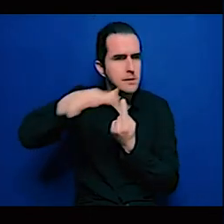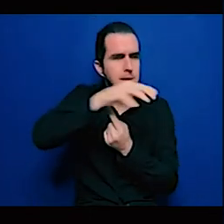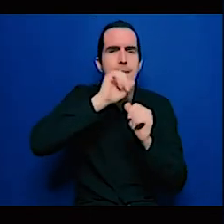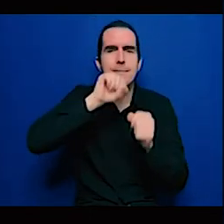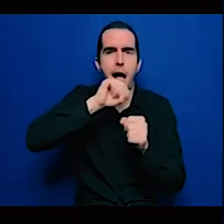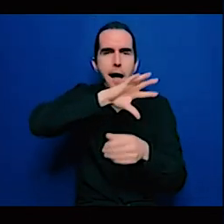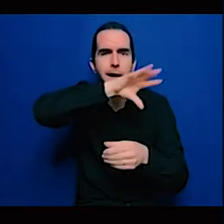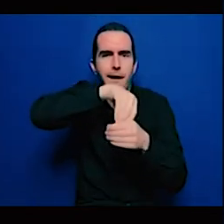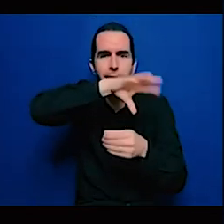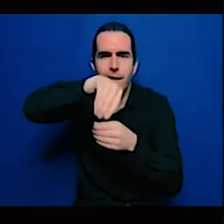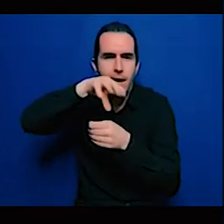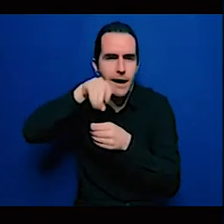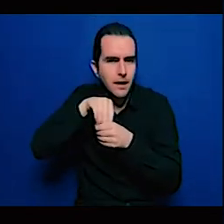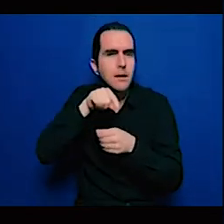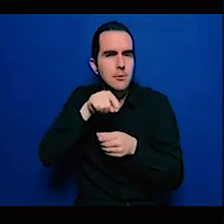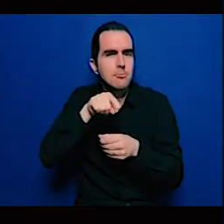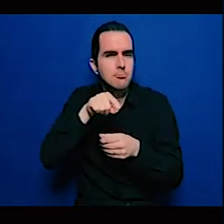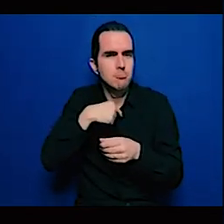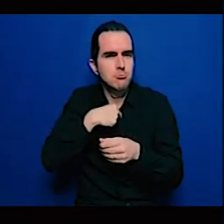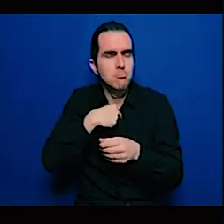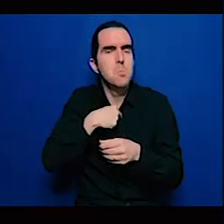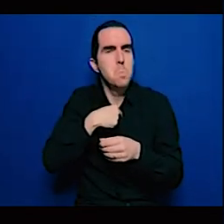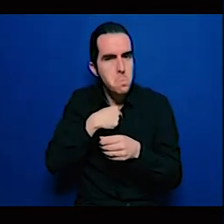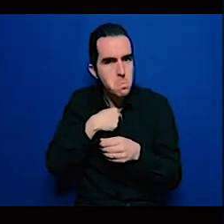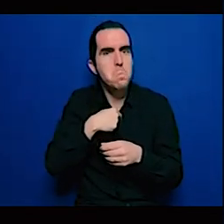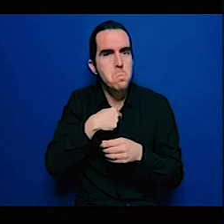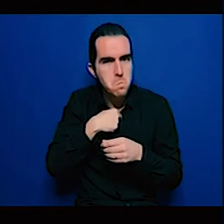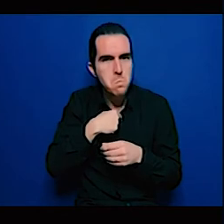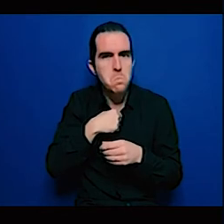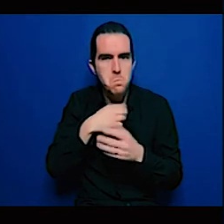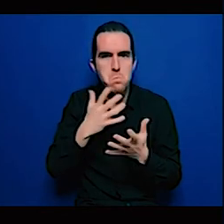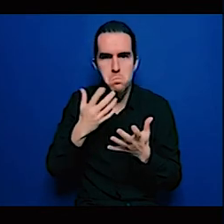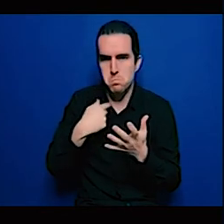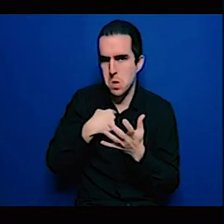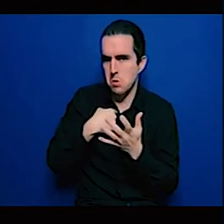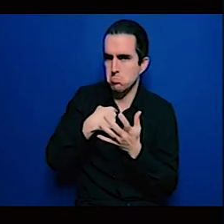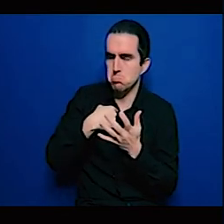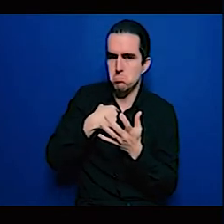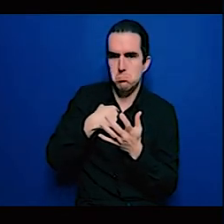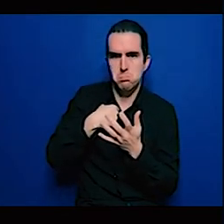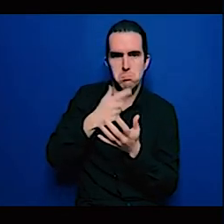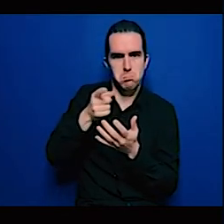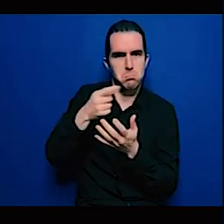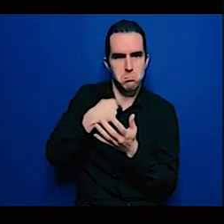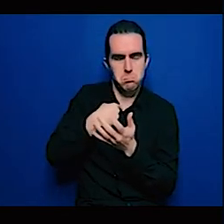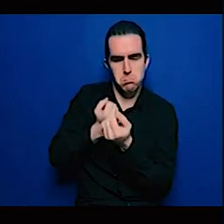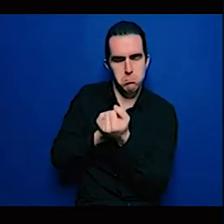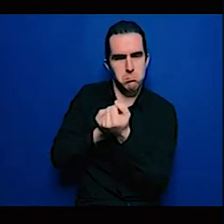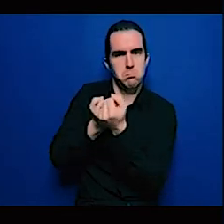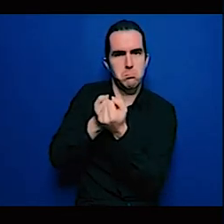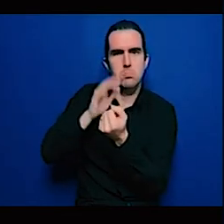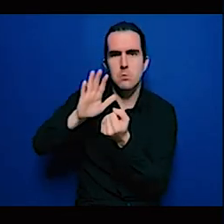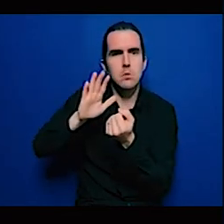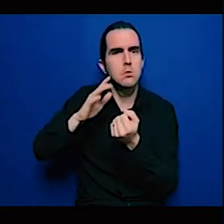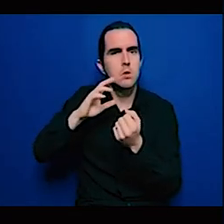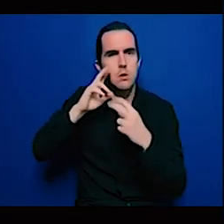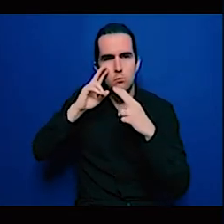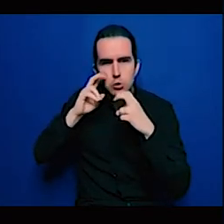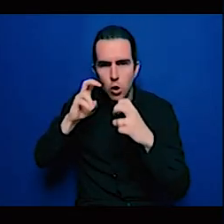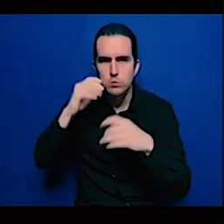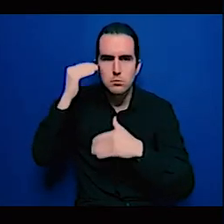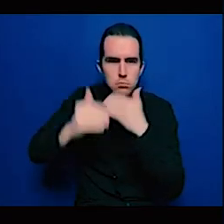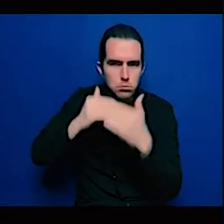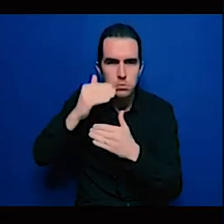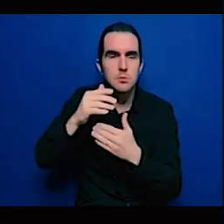and you're in touch with deciders try to see how you can get to universities